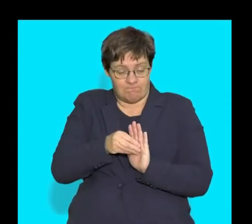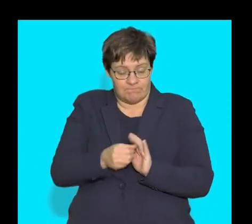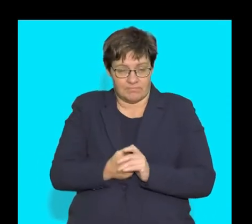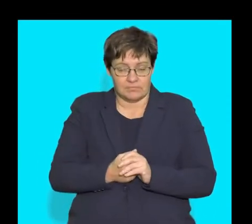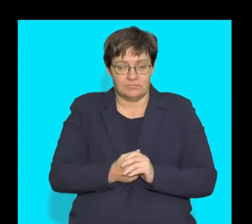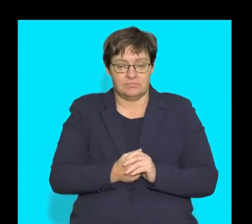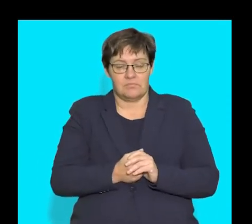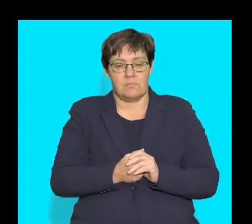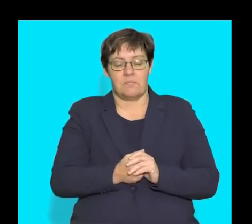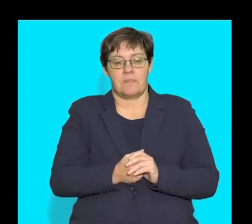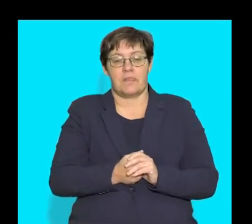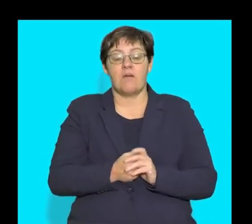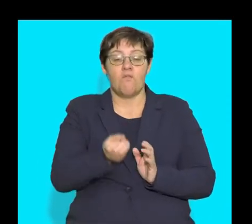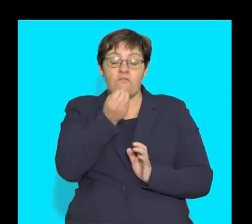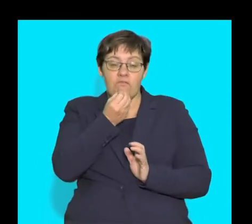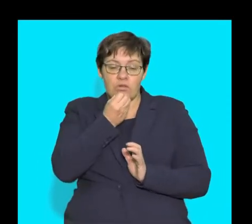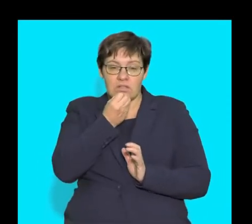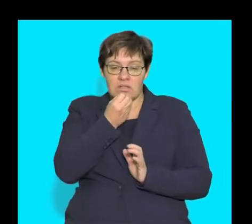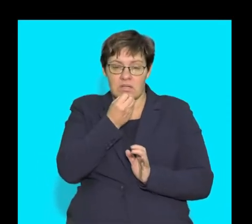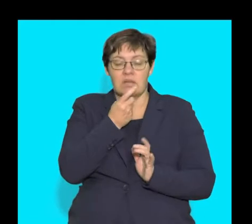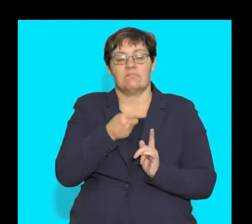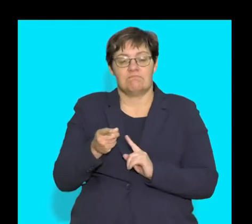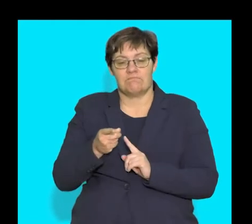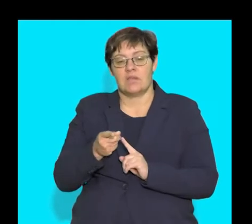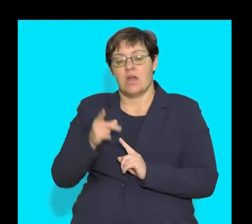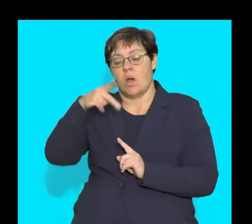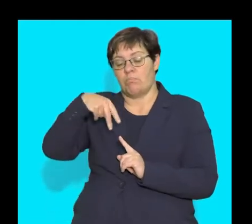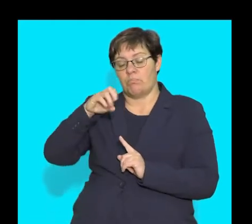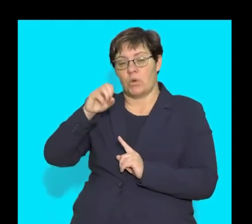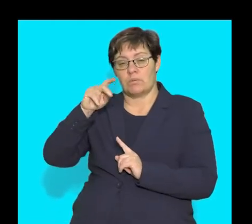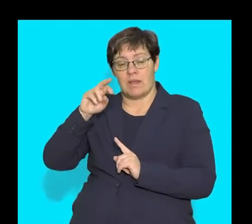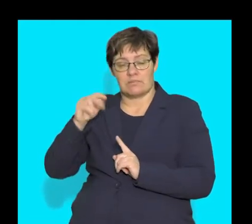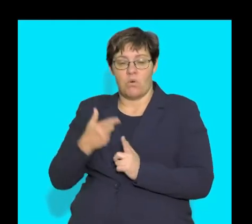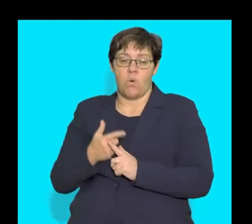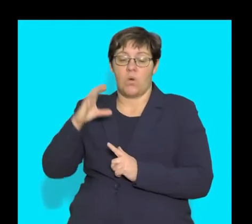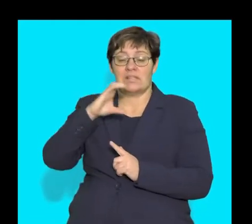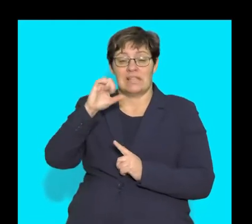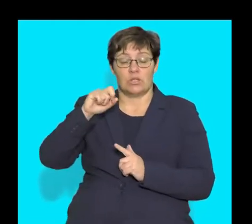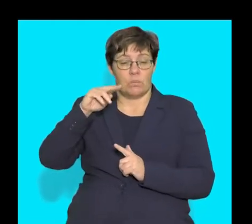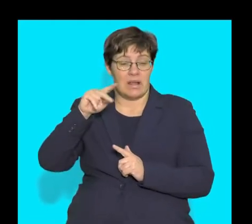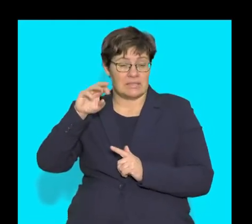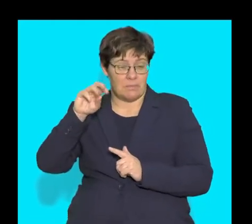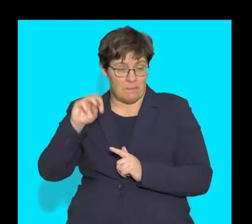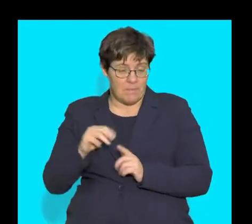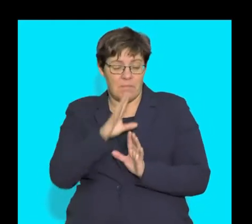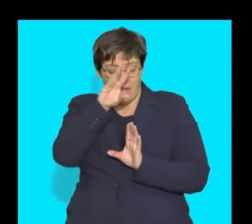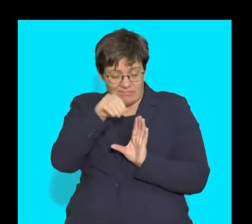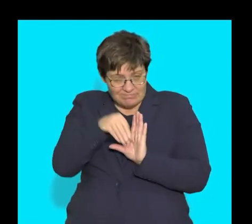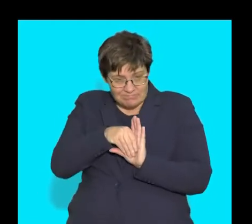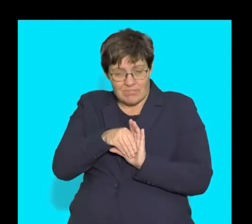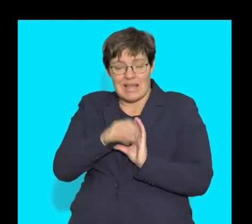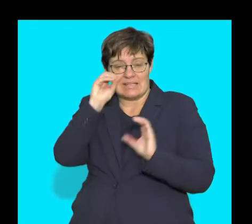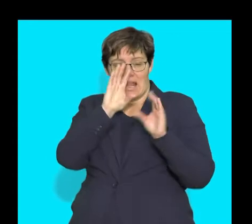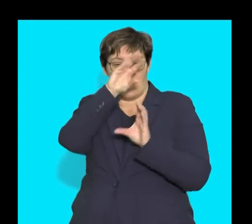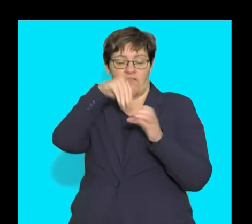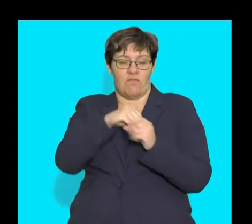So, the absorption of the nutrients into the protoplasm or the cytoplasm is the process when they become part of the